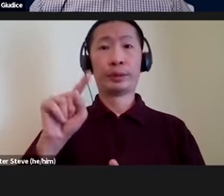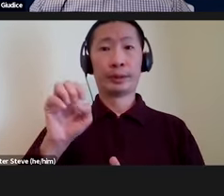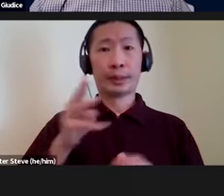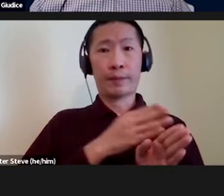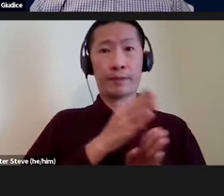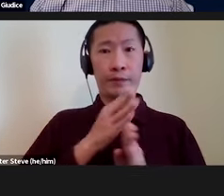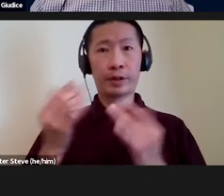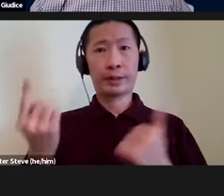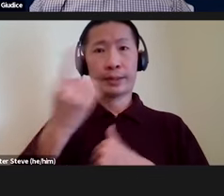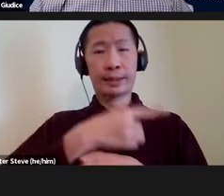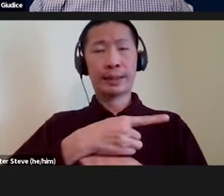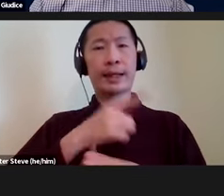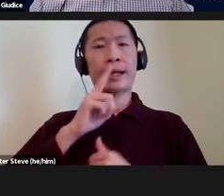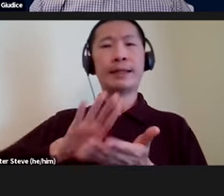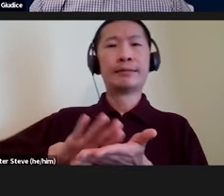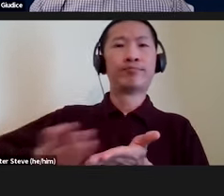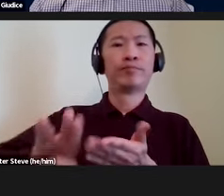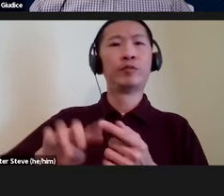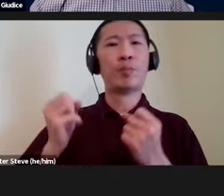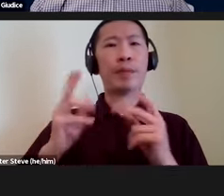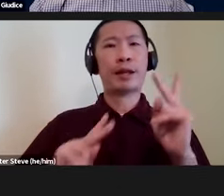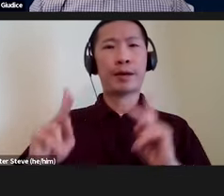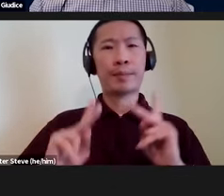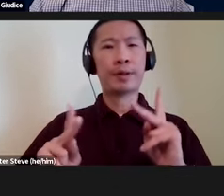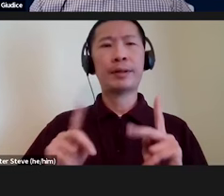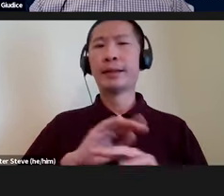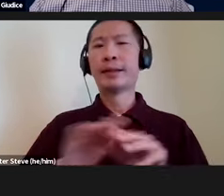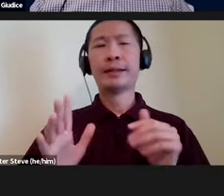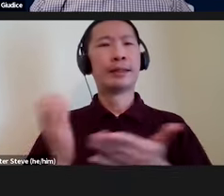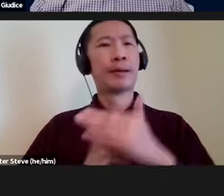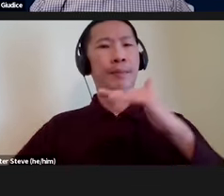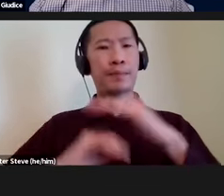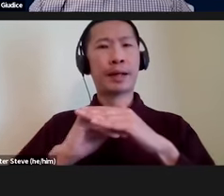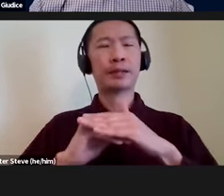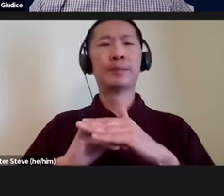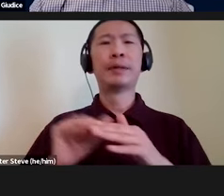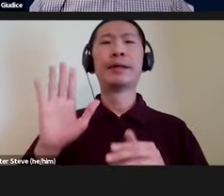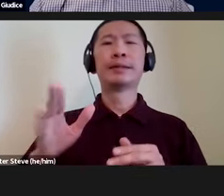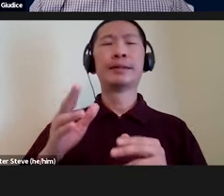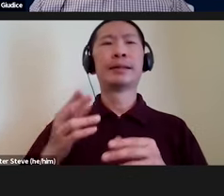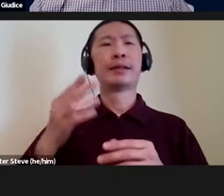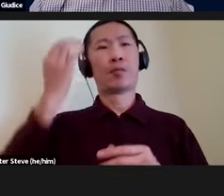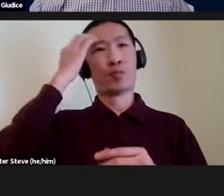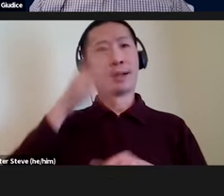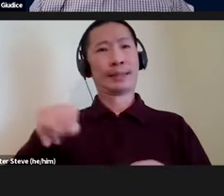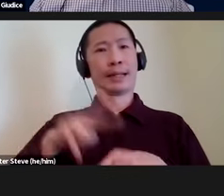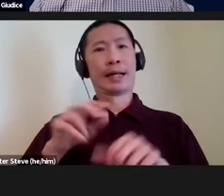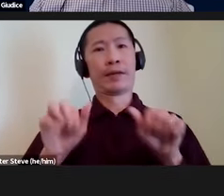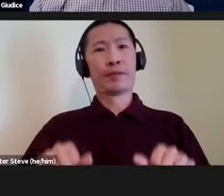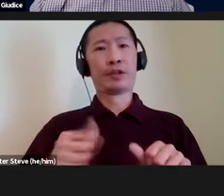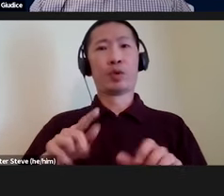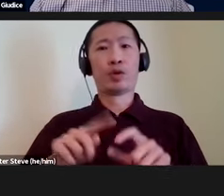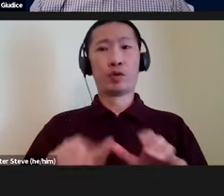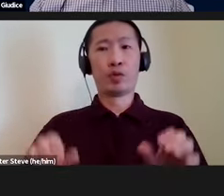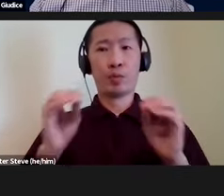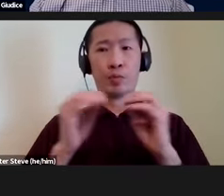is exclusionary to many people and does not maximize the brain's native abilities, and that's something that we really want to do more.